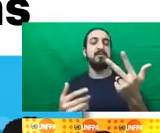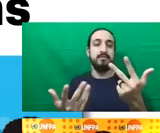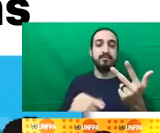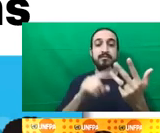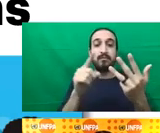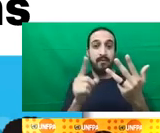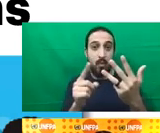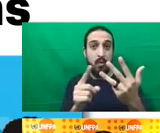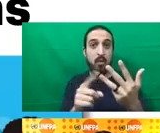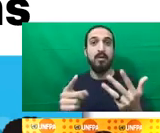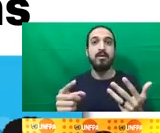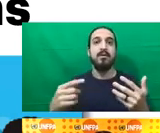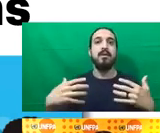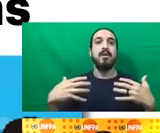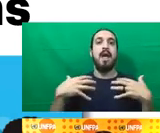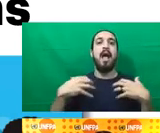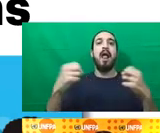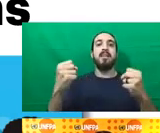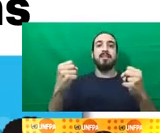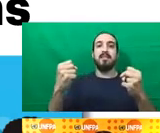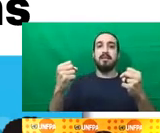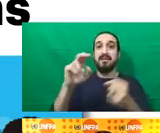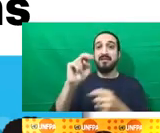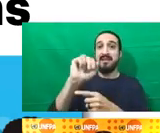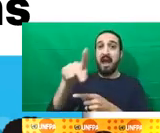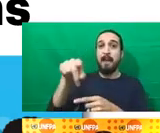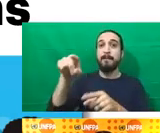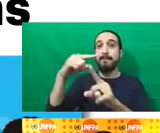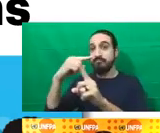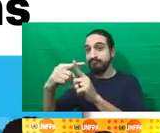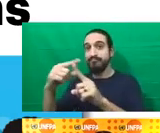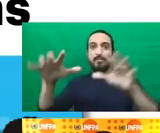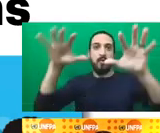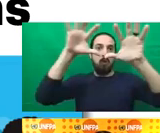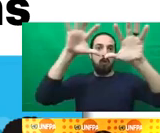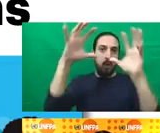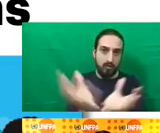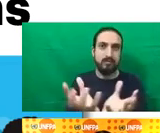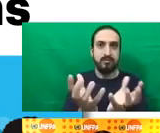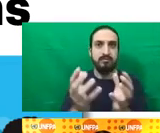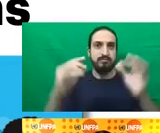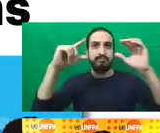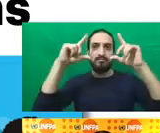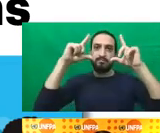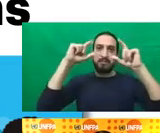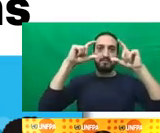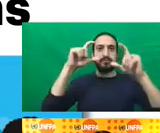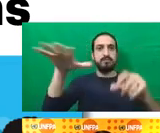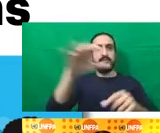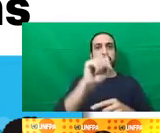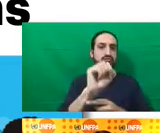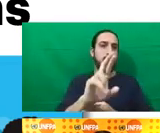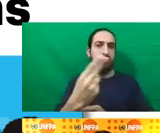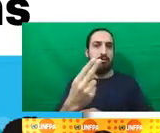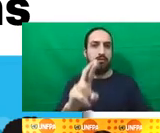overarching NAP documents when it came to addressing SRHR. While we may have seen specific SRHR actions in health